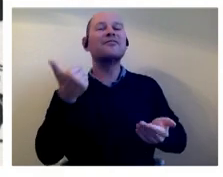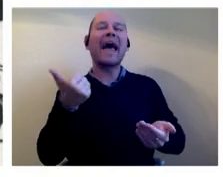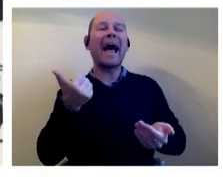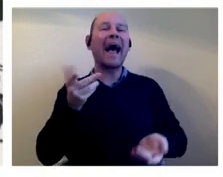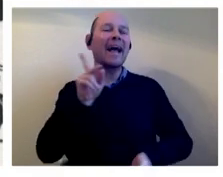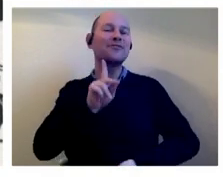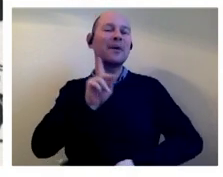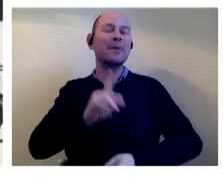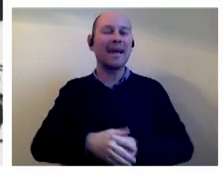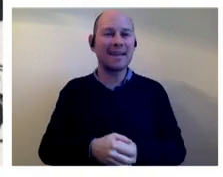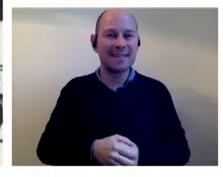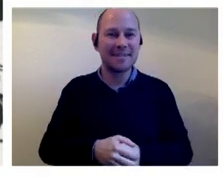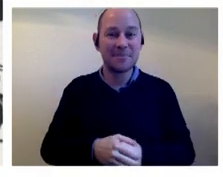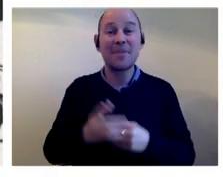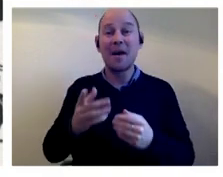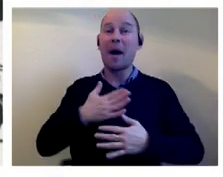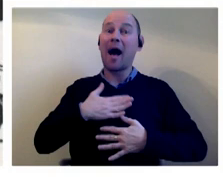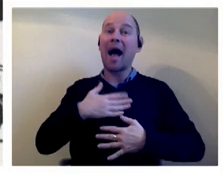wrote dykes penetrate ante